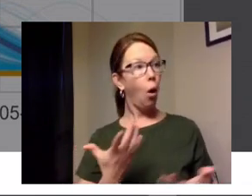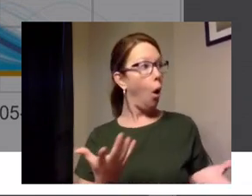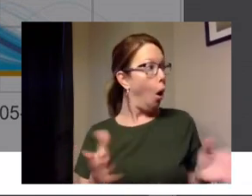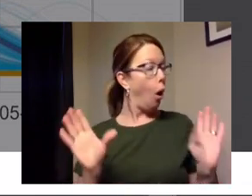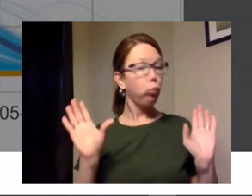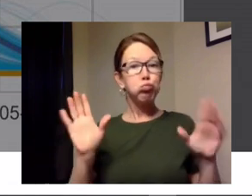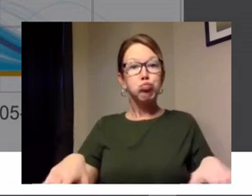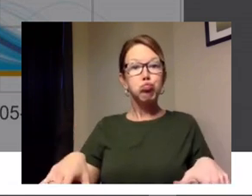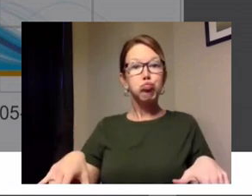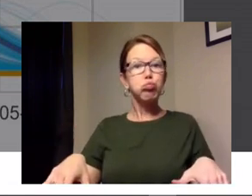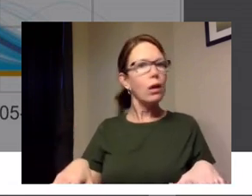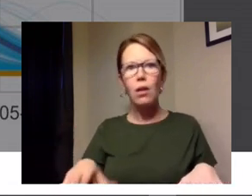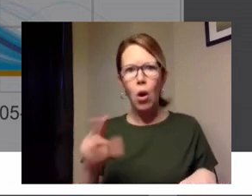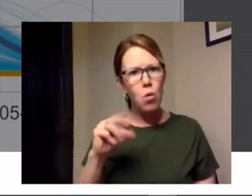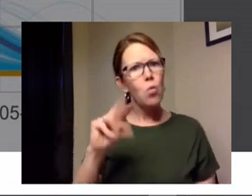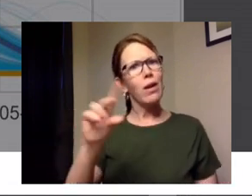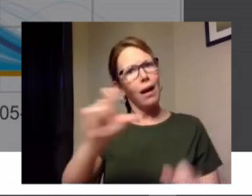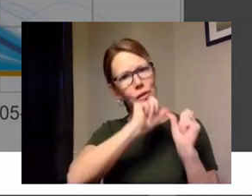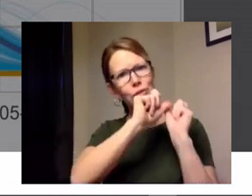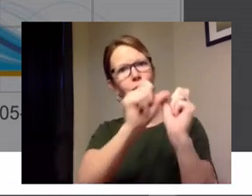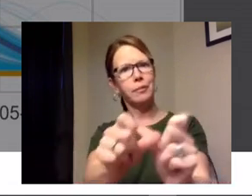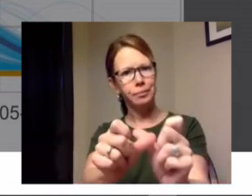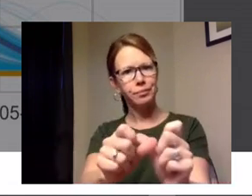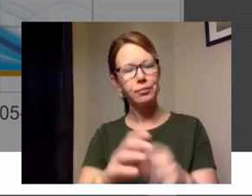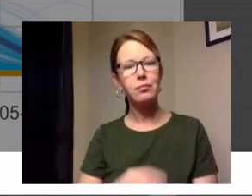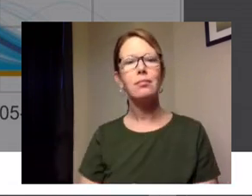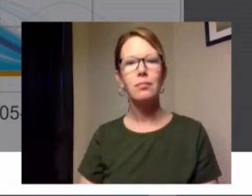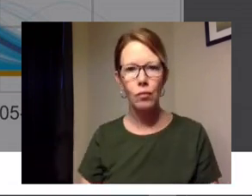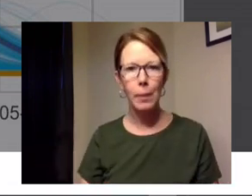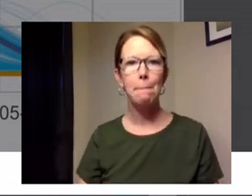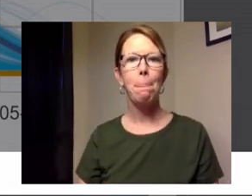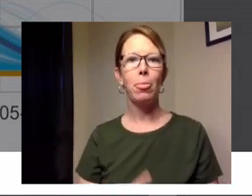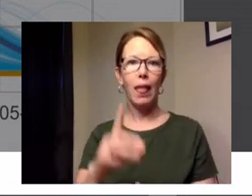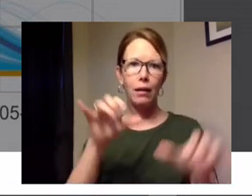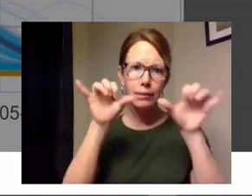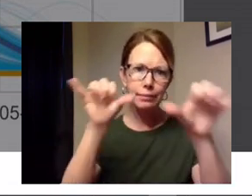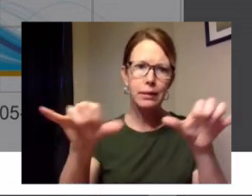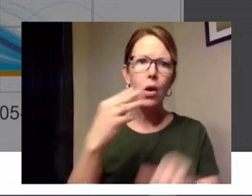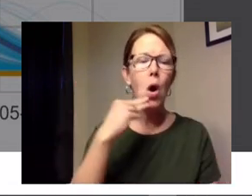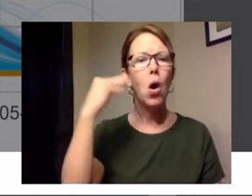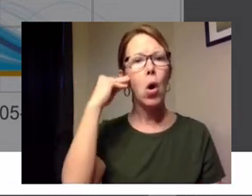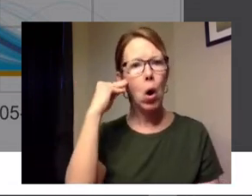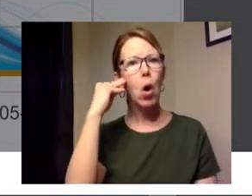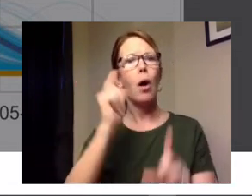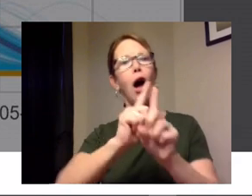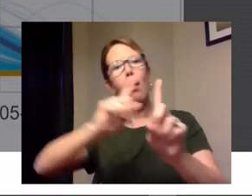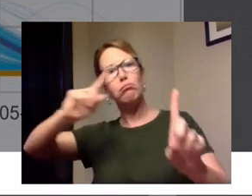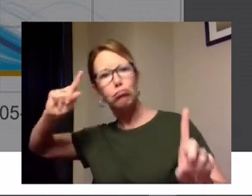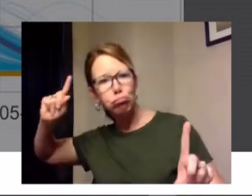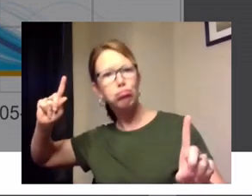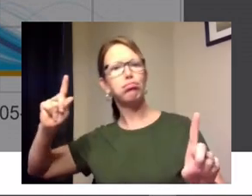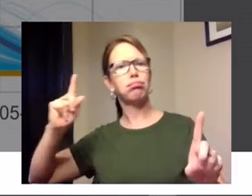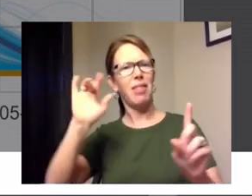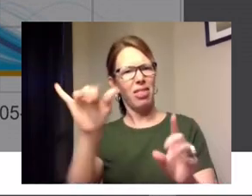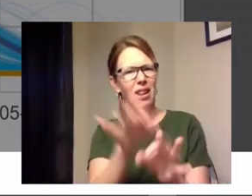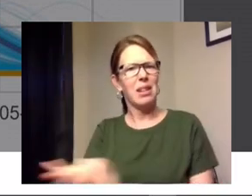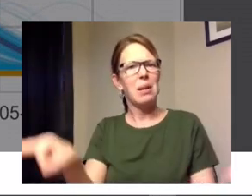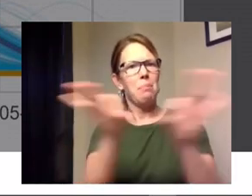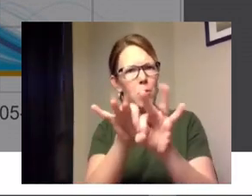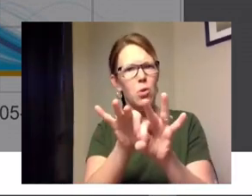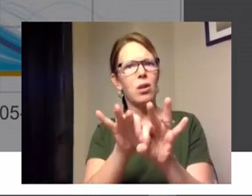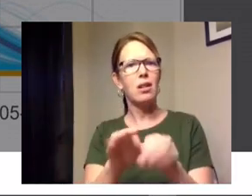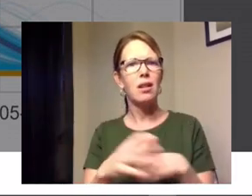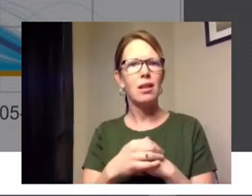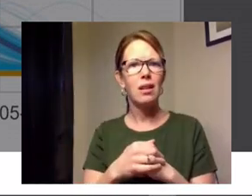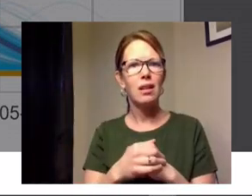with the mitigating um practices of sheltering in place and maintaining physical distancing and maybe you